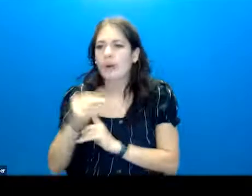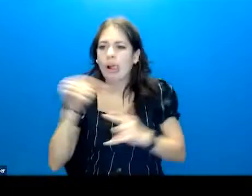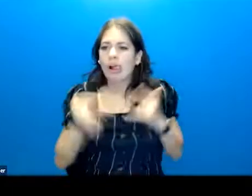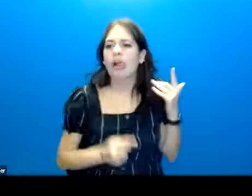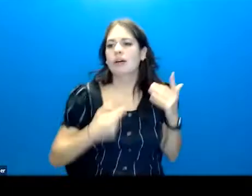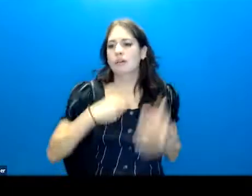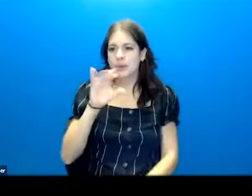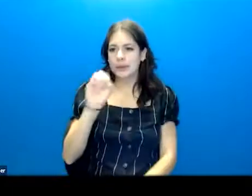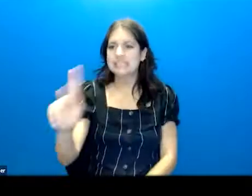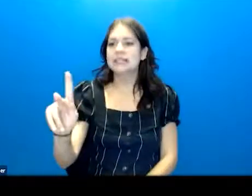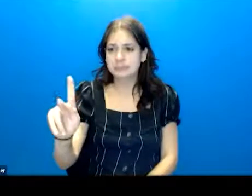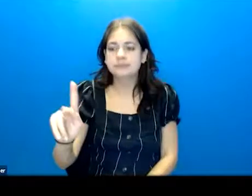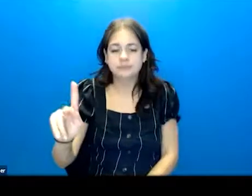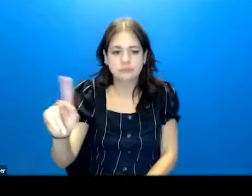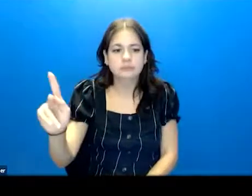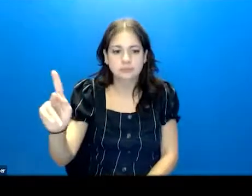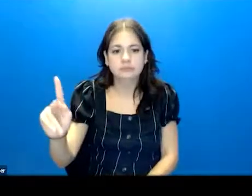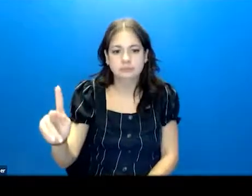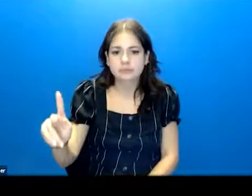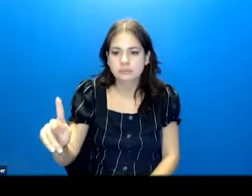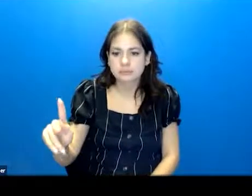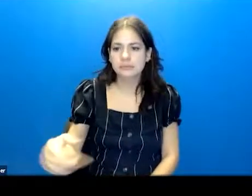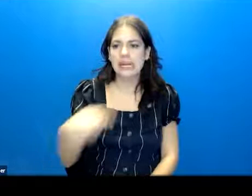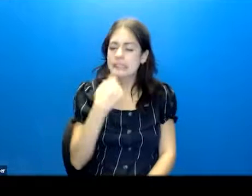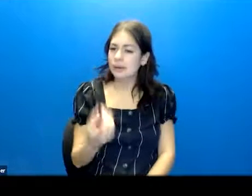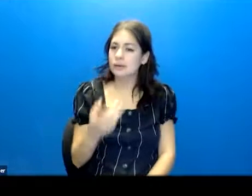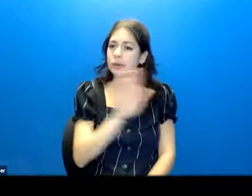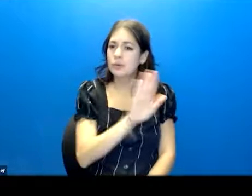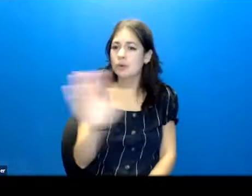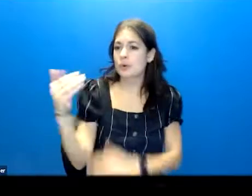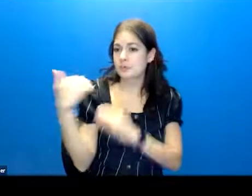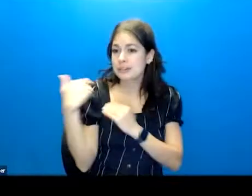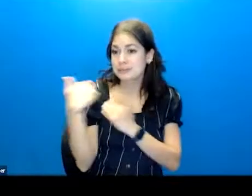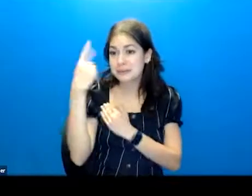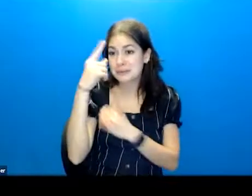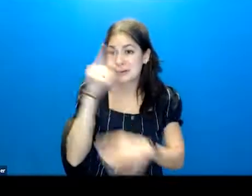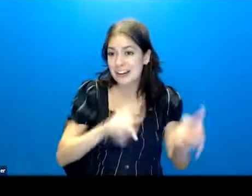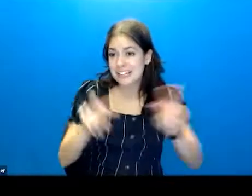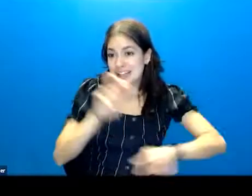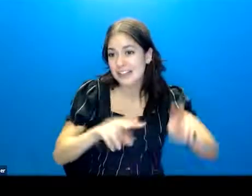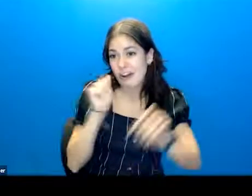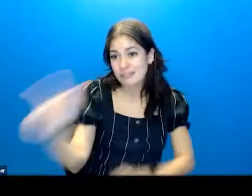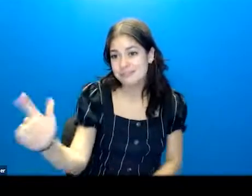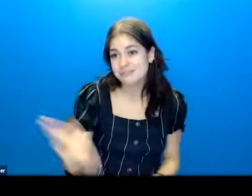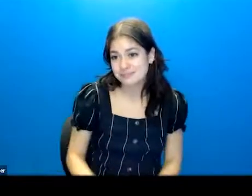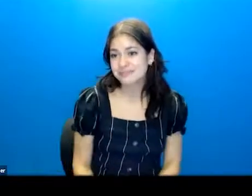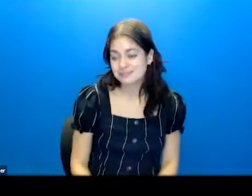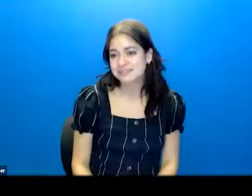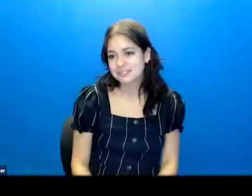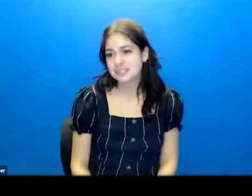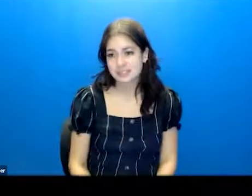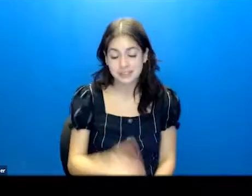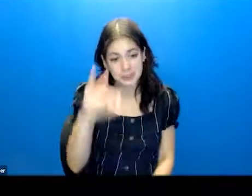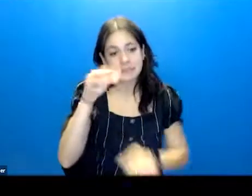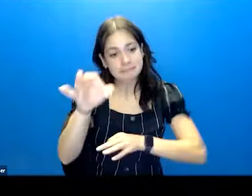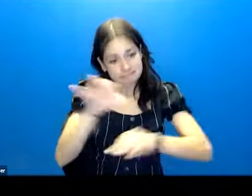factors and. Tell you that you're responsible for assessing all of them. So we're going to